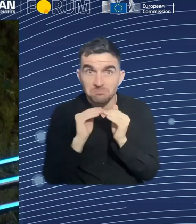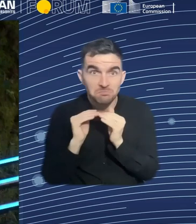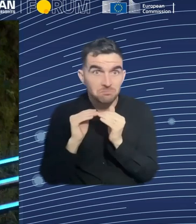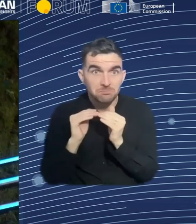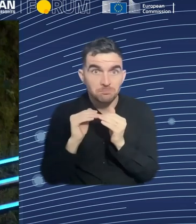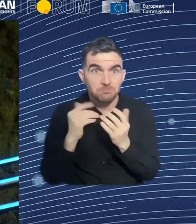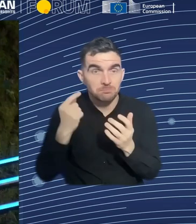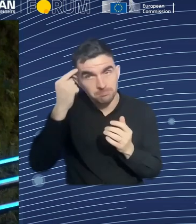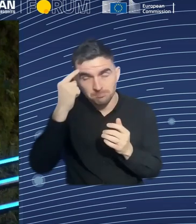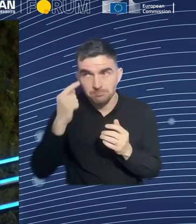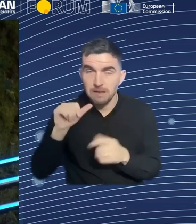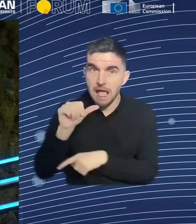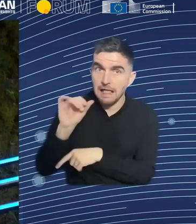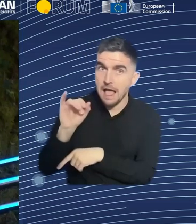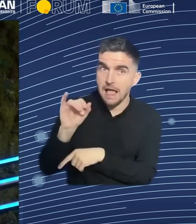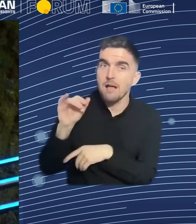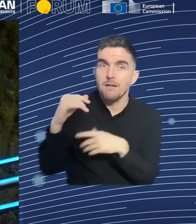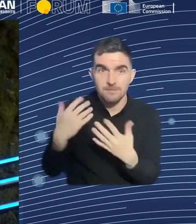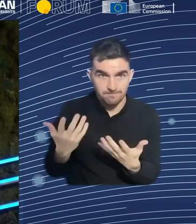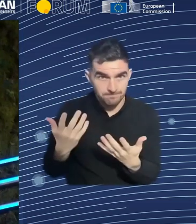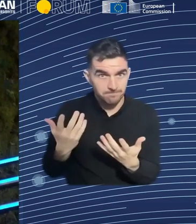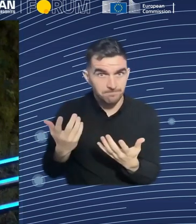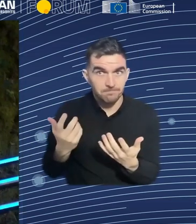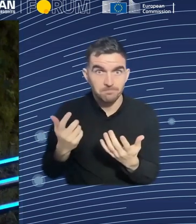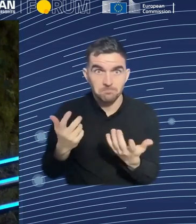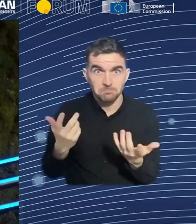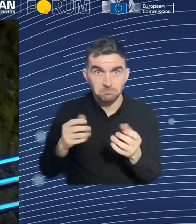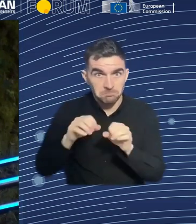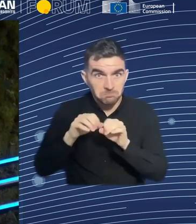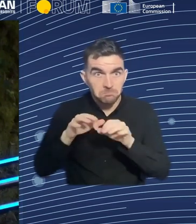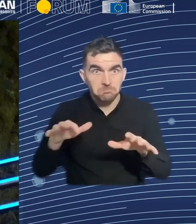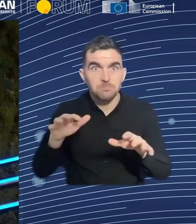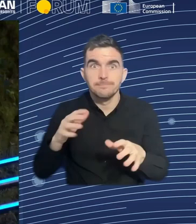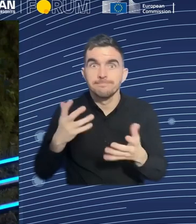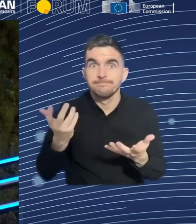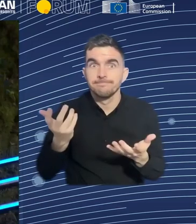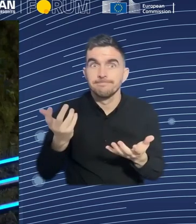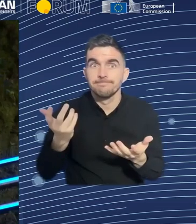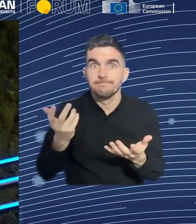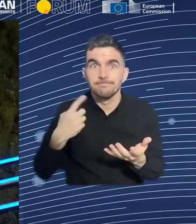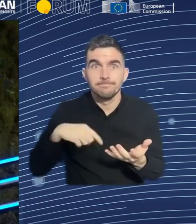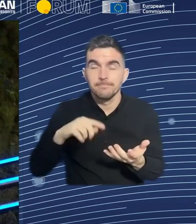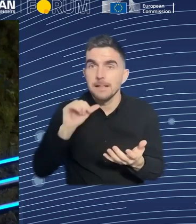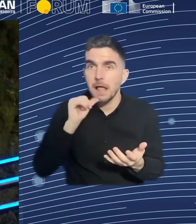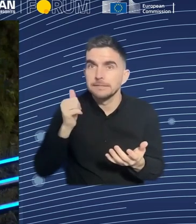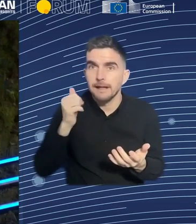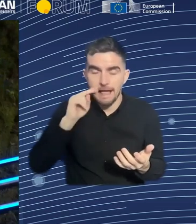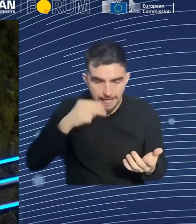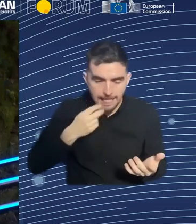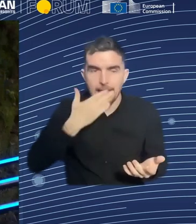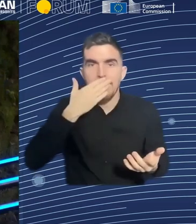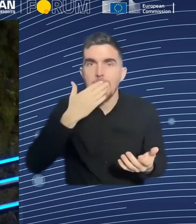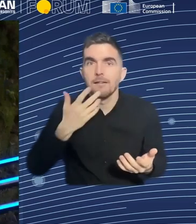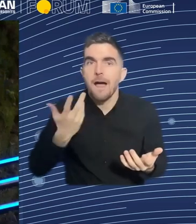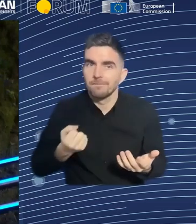we are making biased decisions. And we're going to automate some of those in